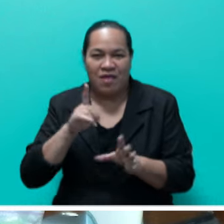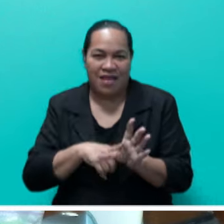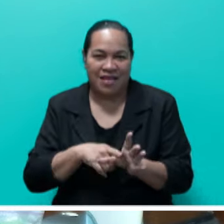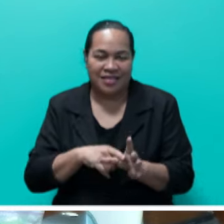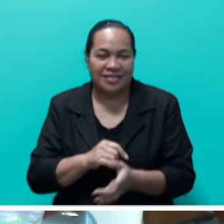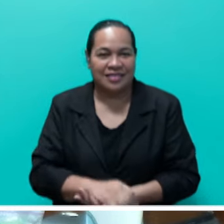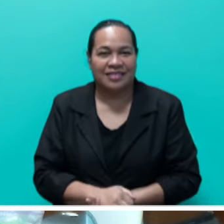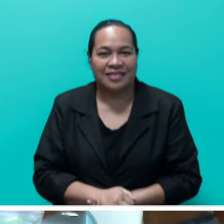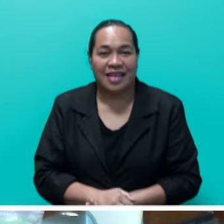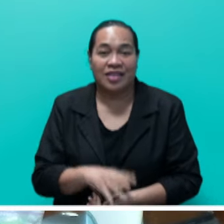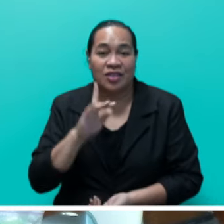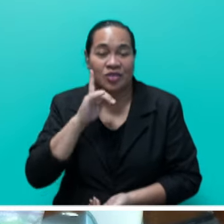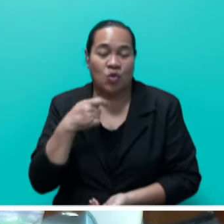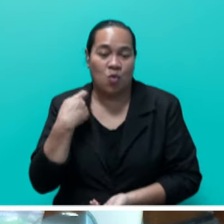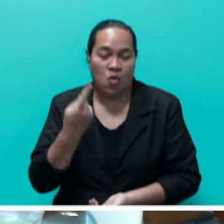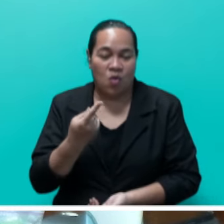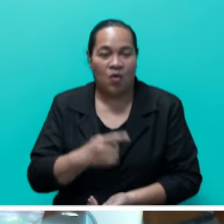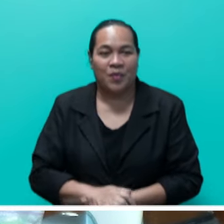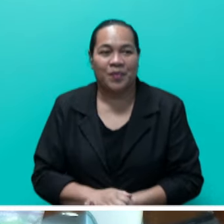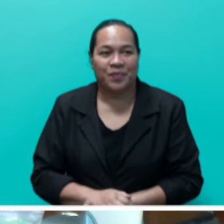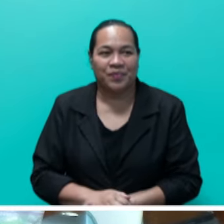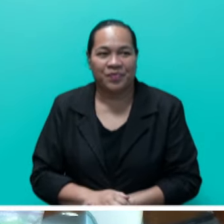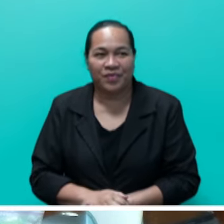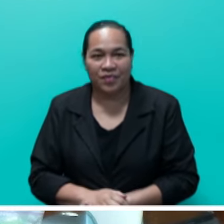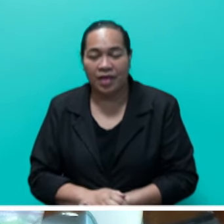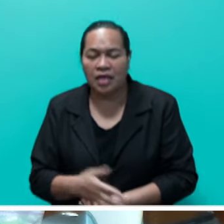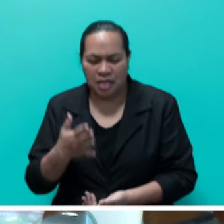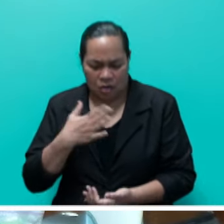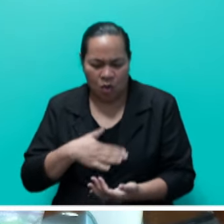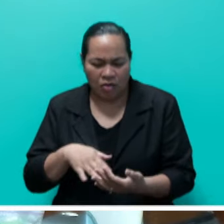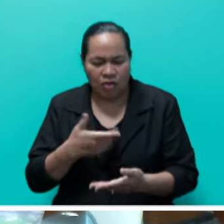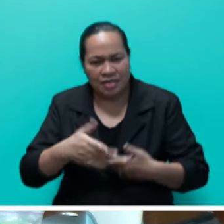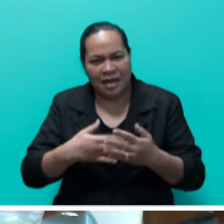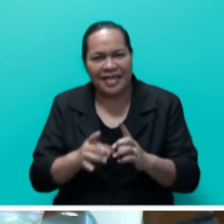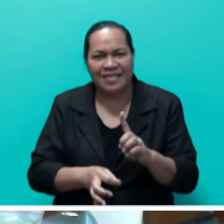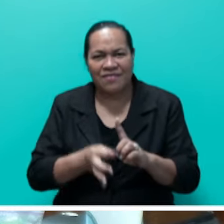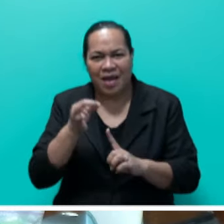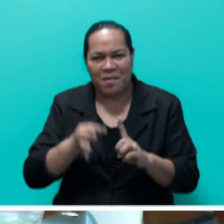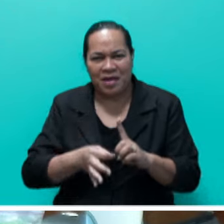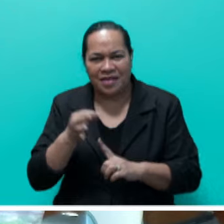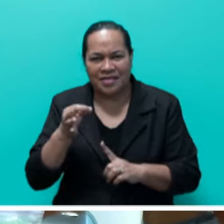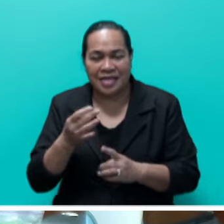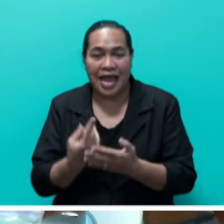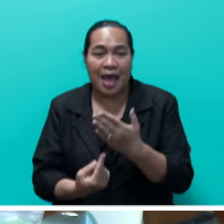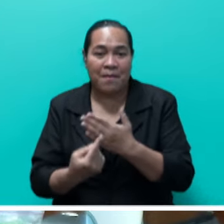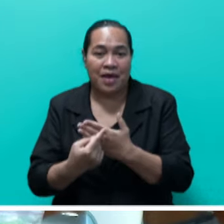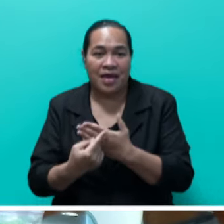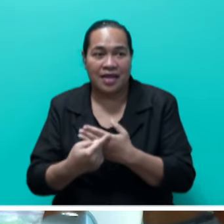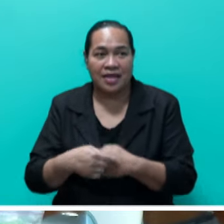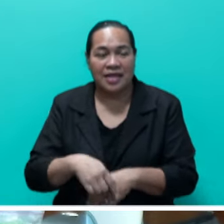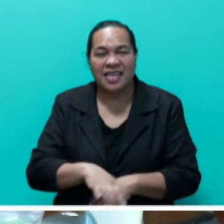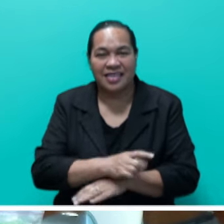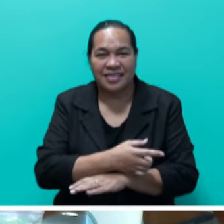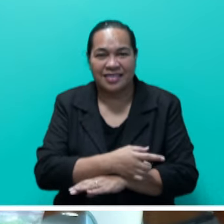Mr. Speaker, to begin with, I would like to just probably highlight some of the developments that happen in our four shores, which